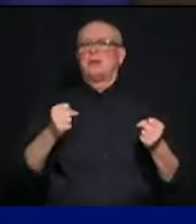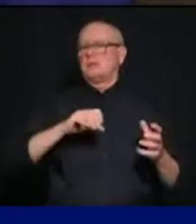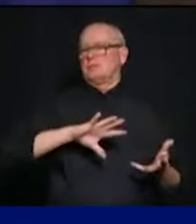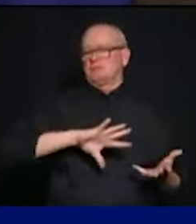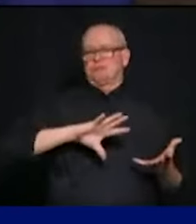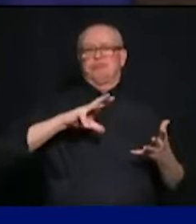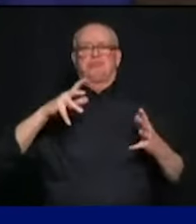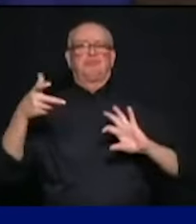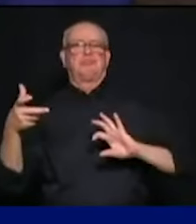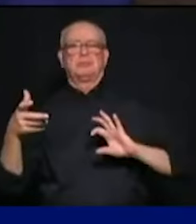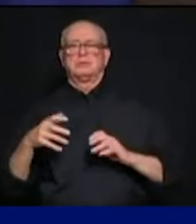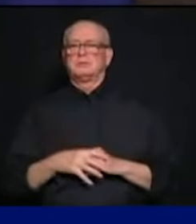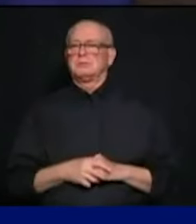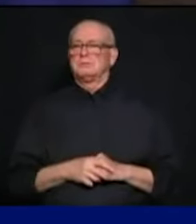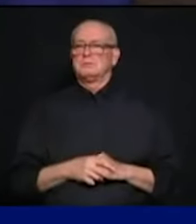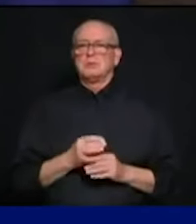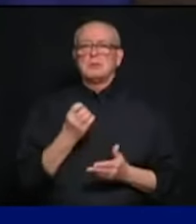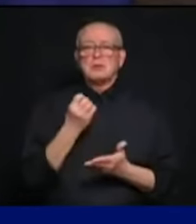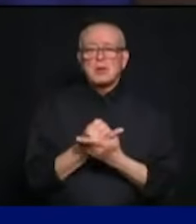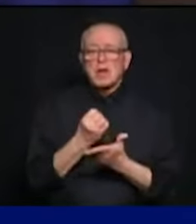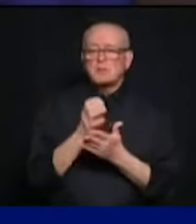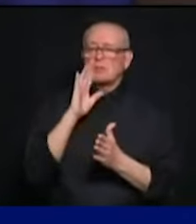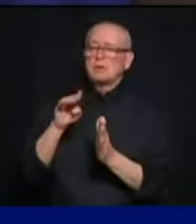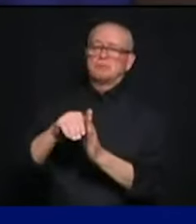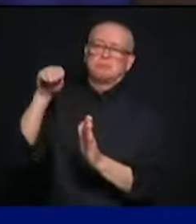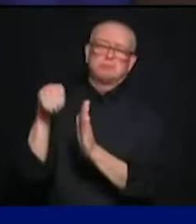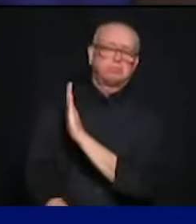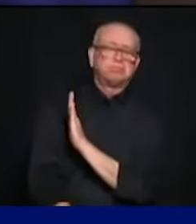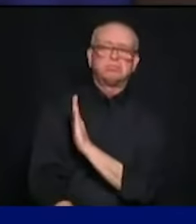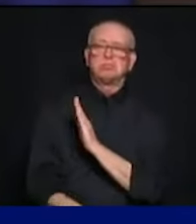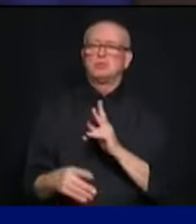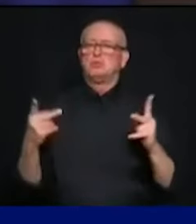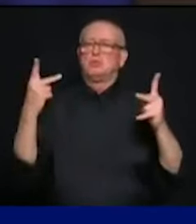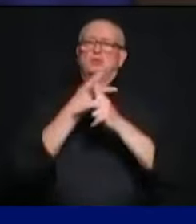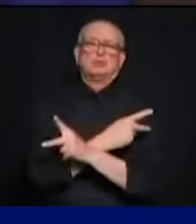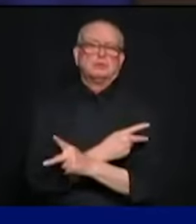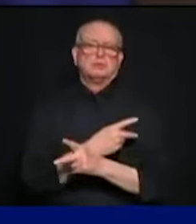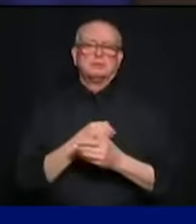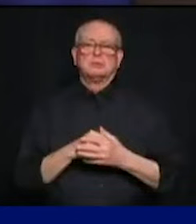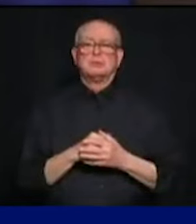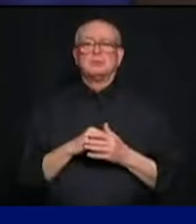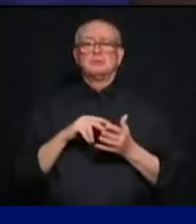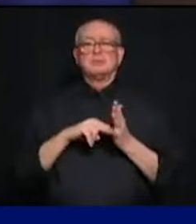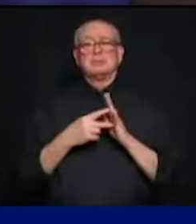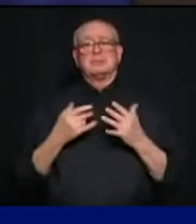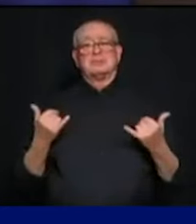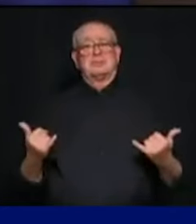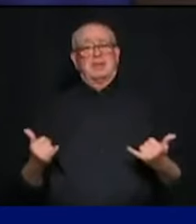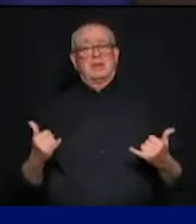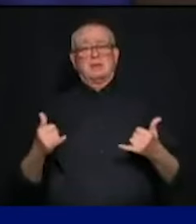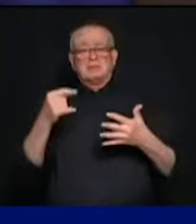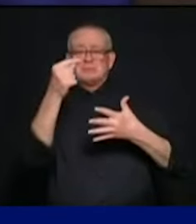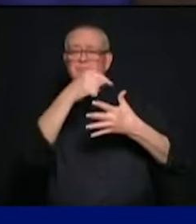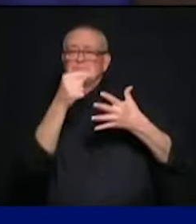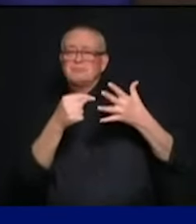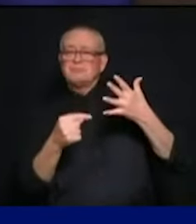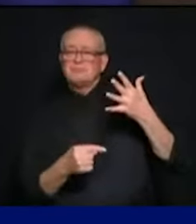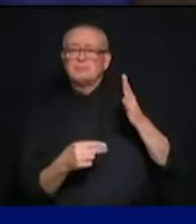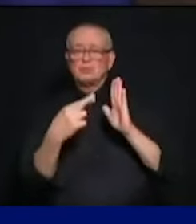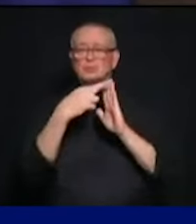further battered. That means that we may have to leave our current public health orders in place until the end of May.